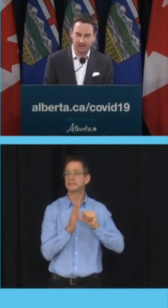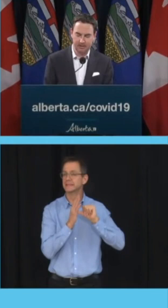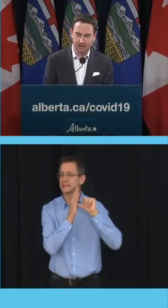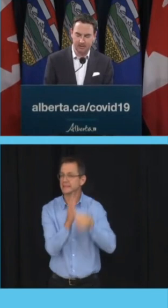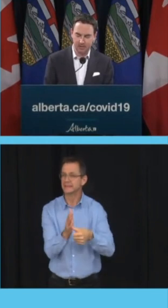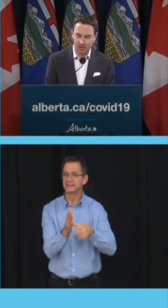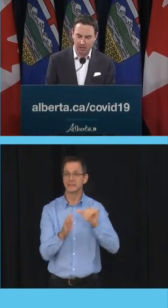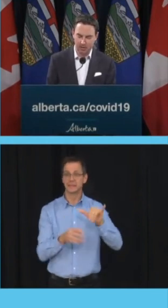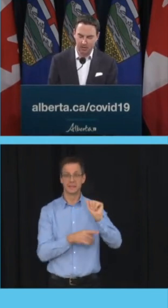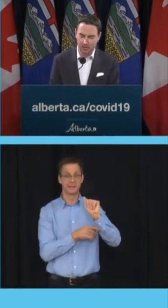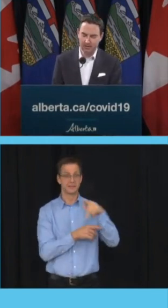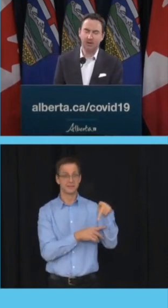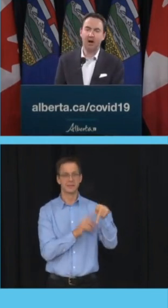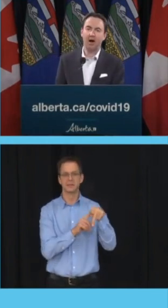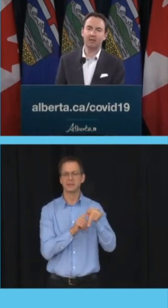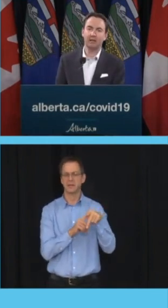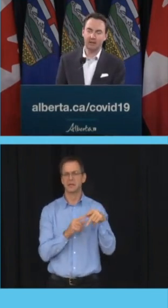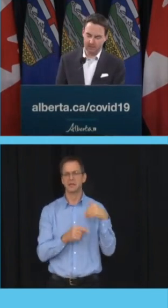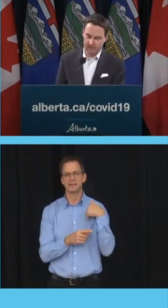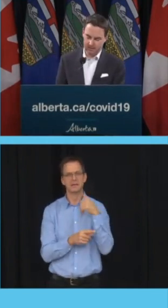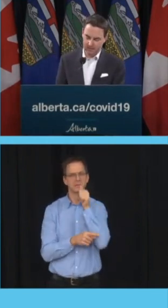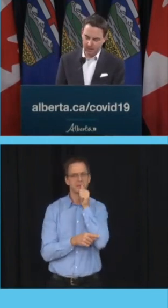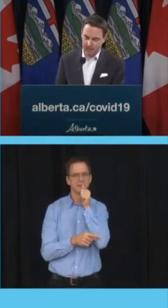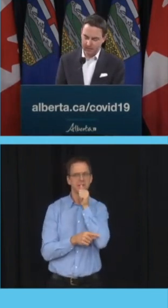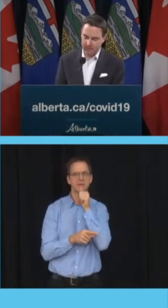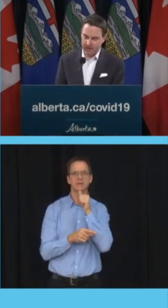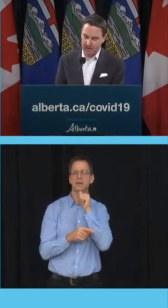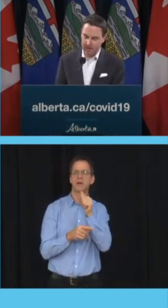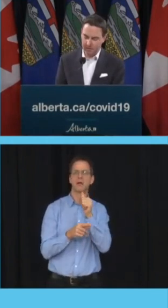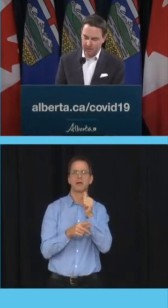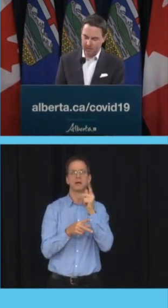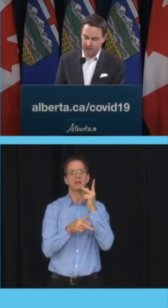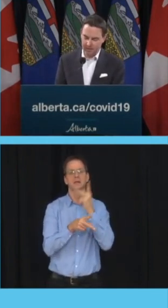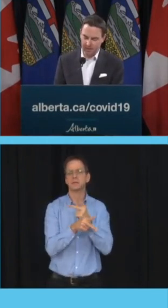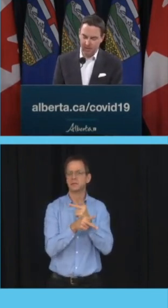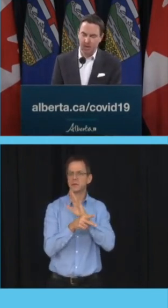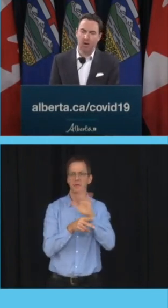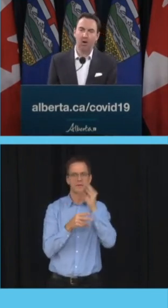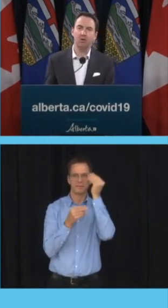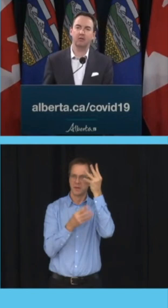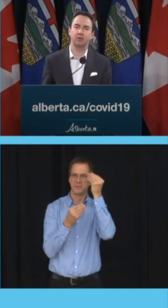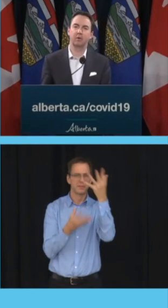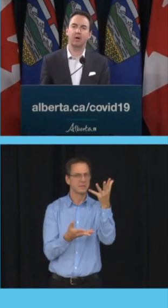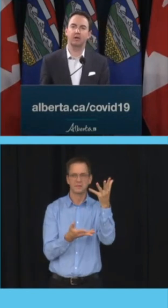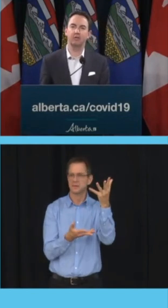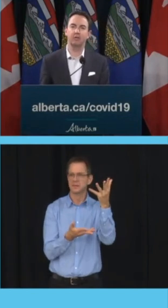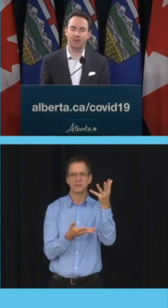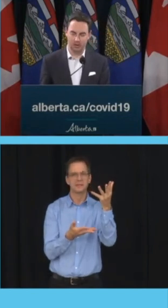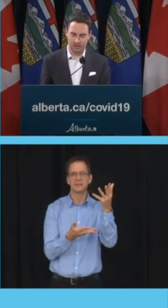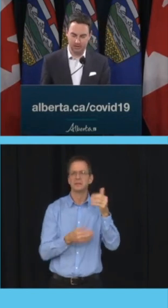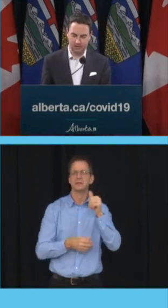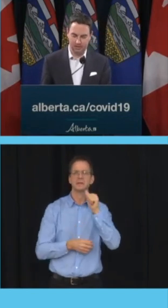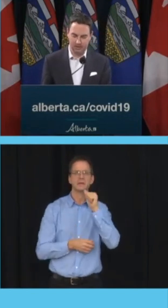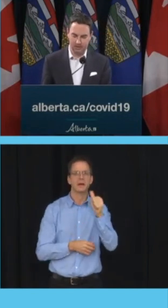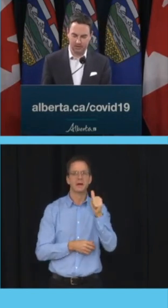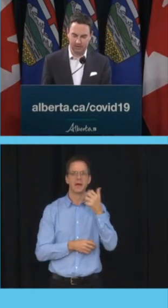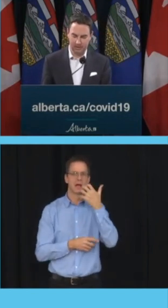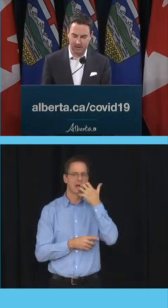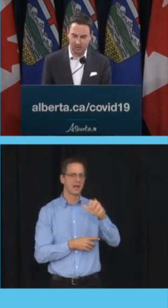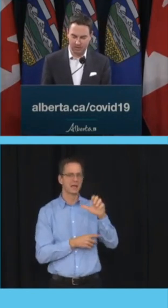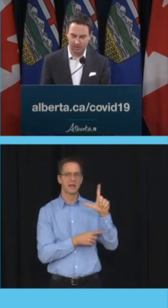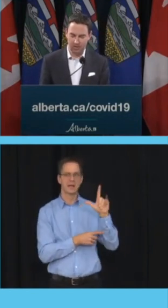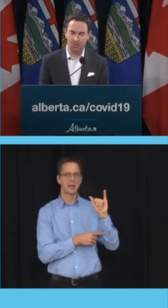to any external data. The QR code isn't a hot link to an external database or website. All of the required information